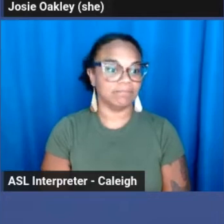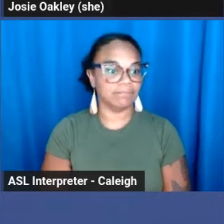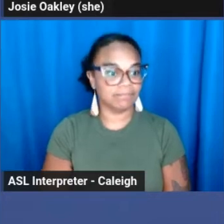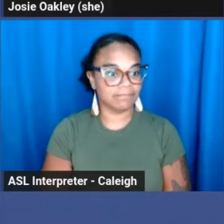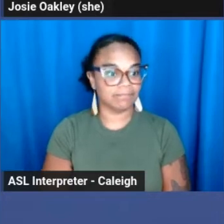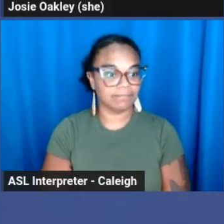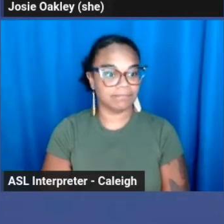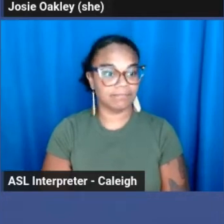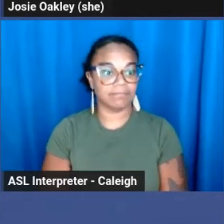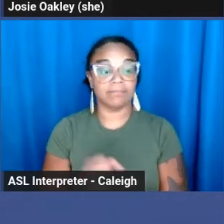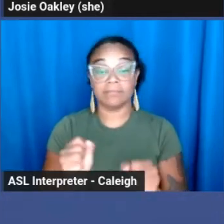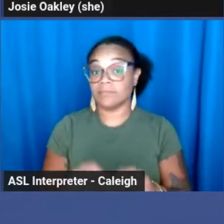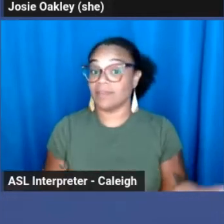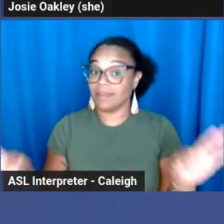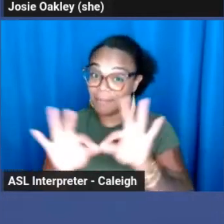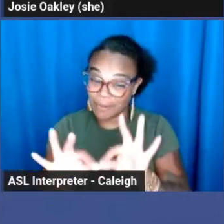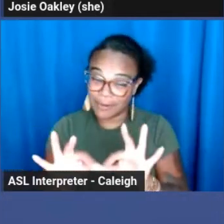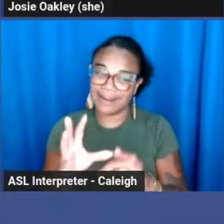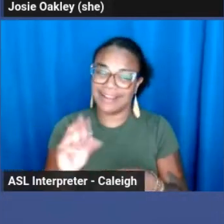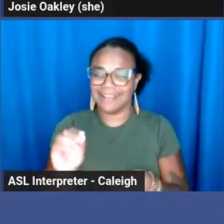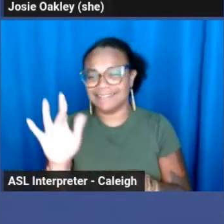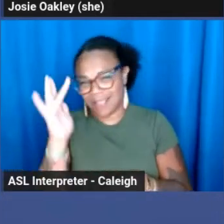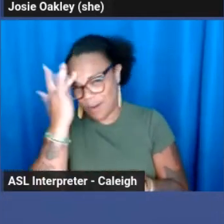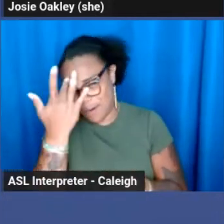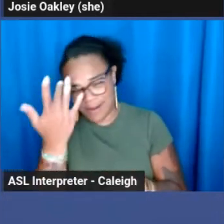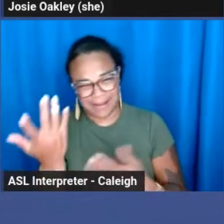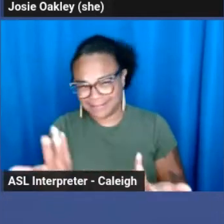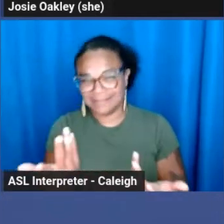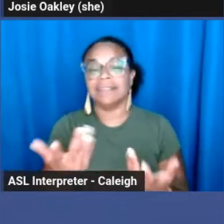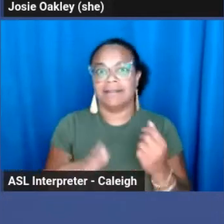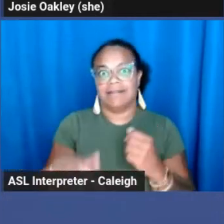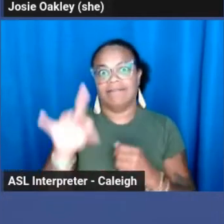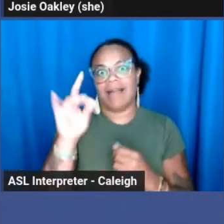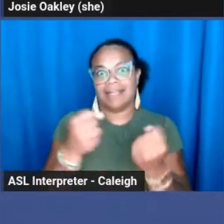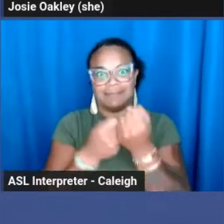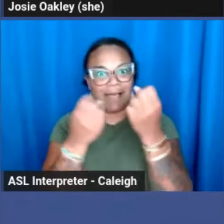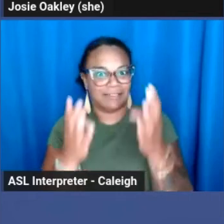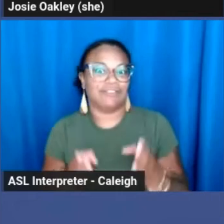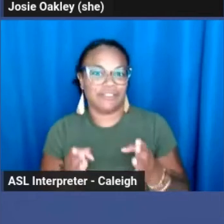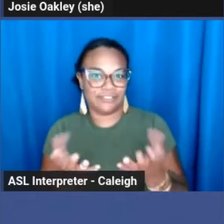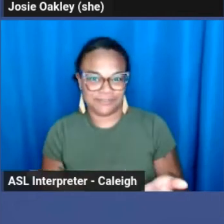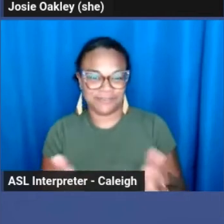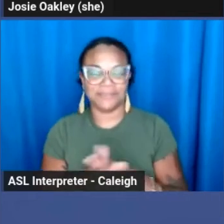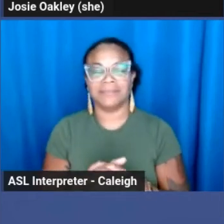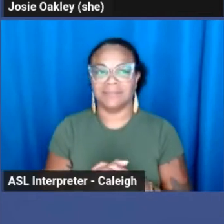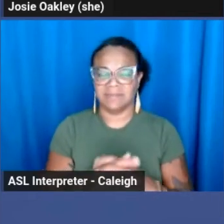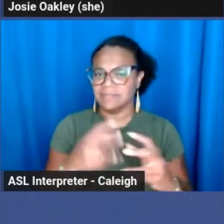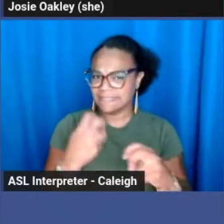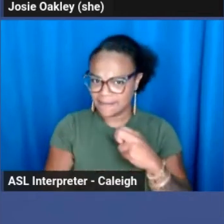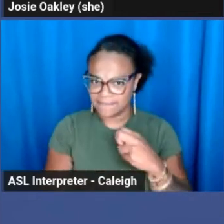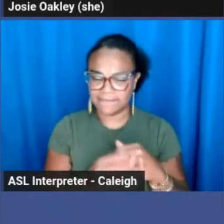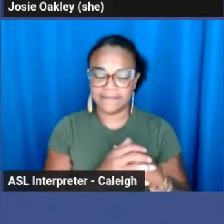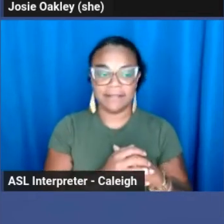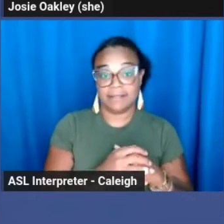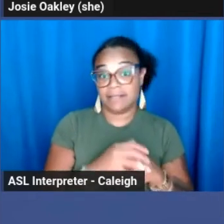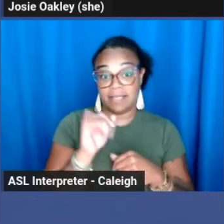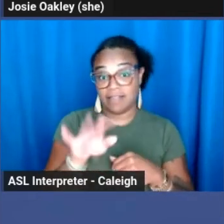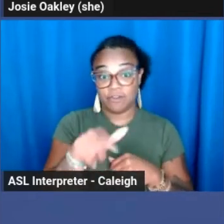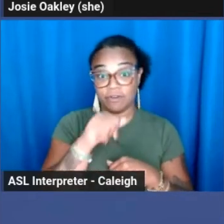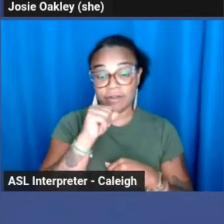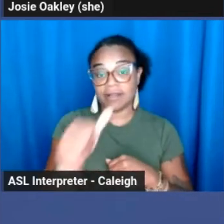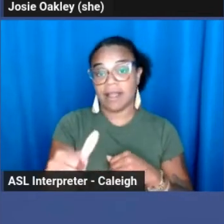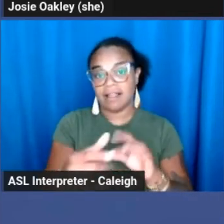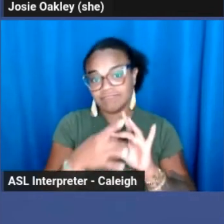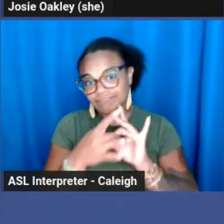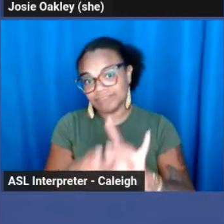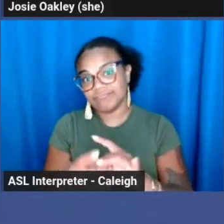An important and annoying step is also finding a sponsor. So this is a tough thing to do if you're not embedded in the